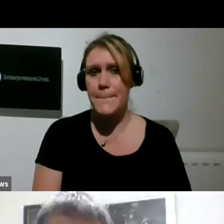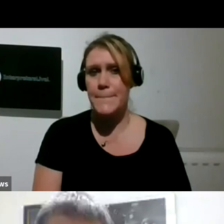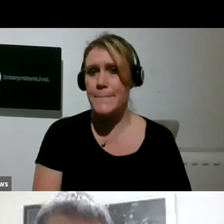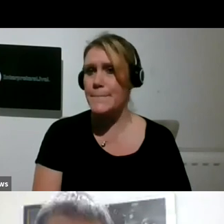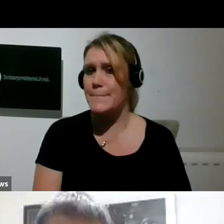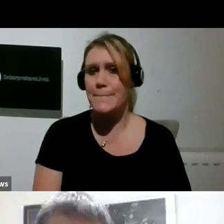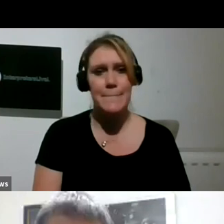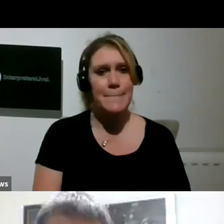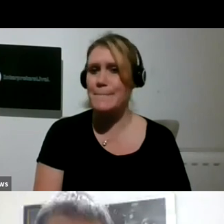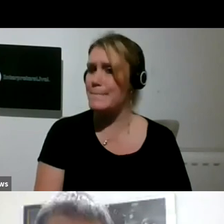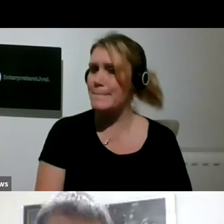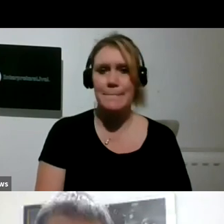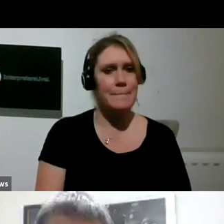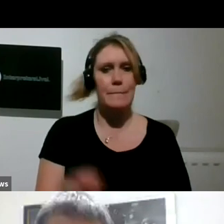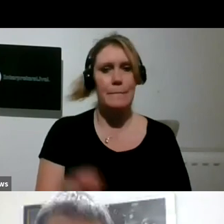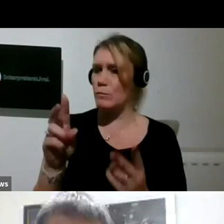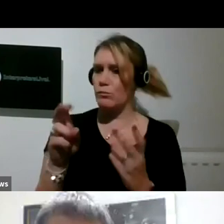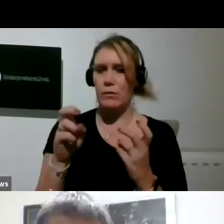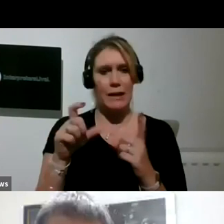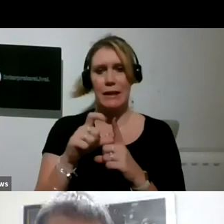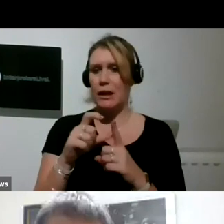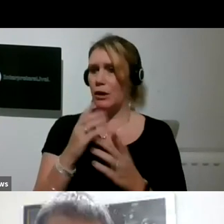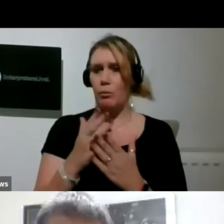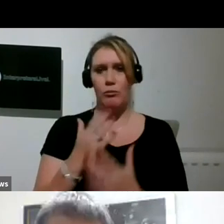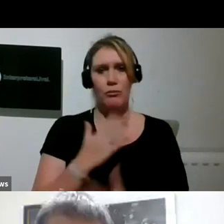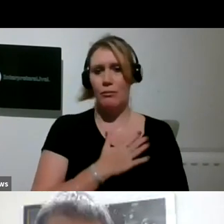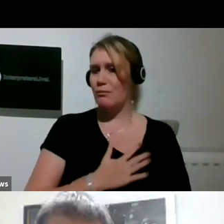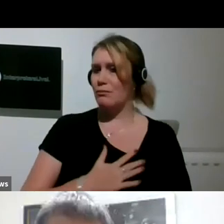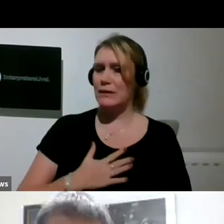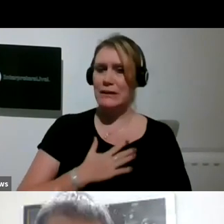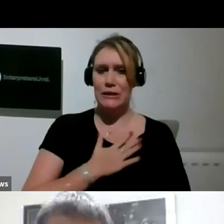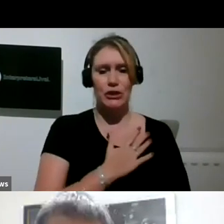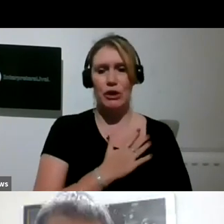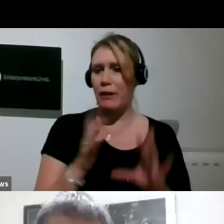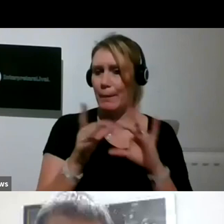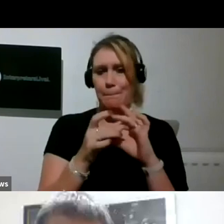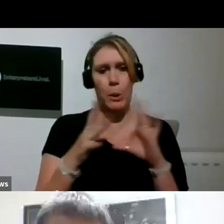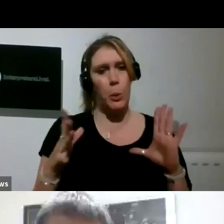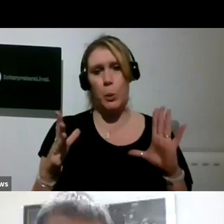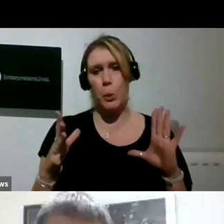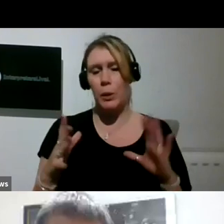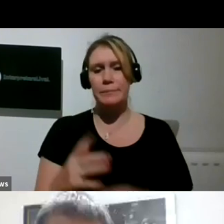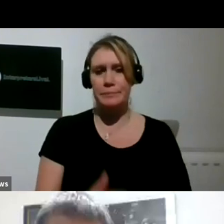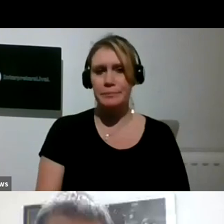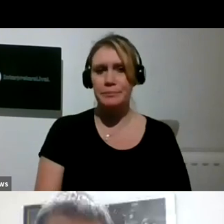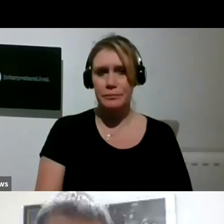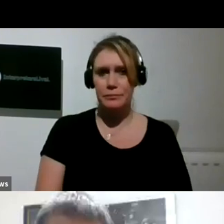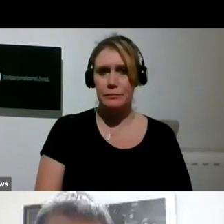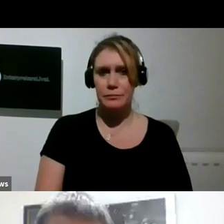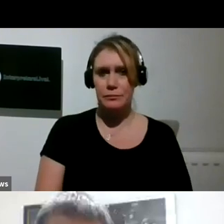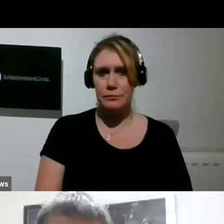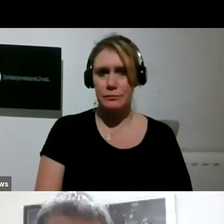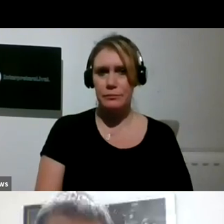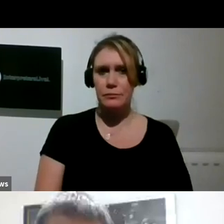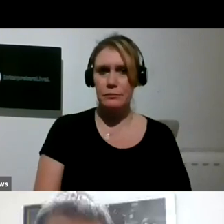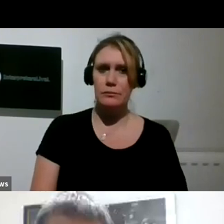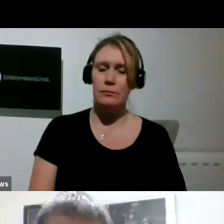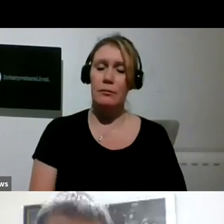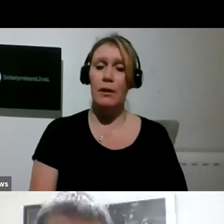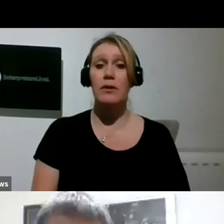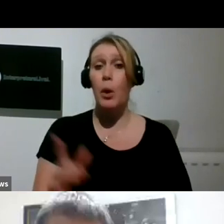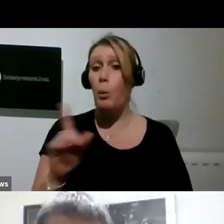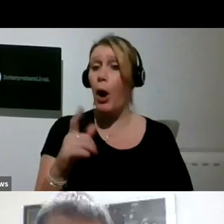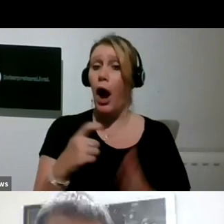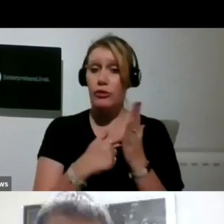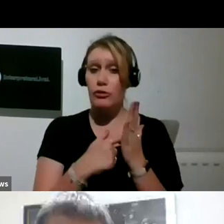No, I'm really sorry, Duncan, we are losing you. So all I, what I would recommend to everybody